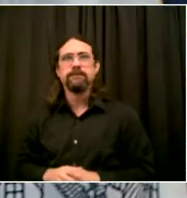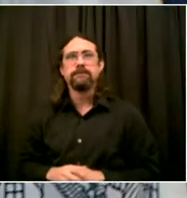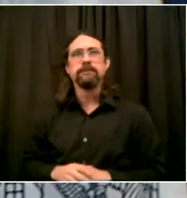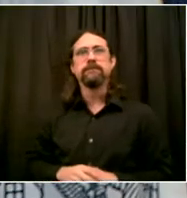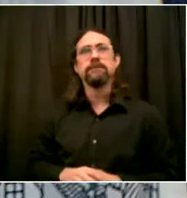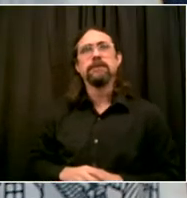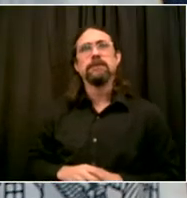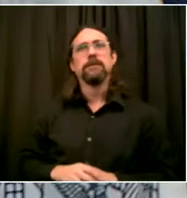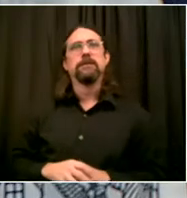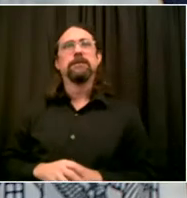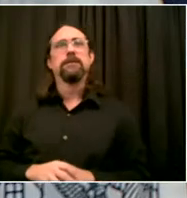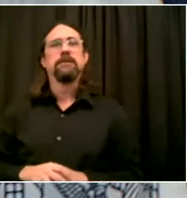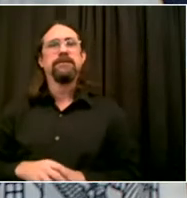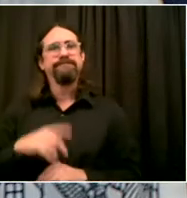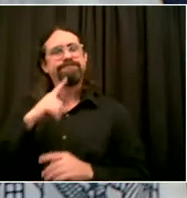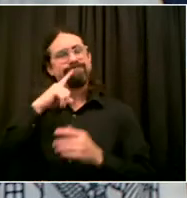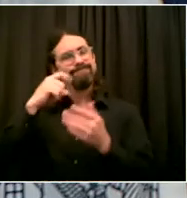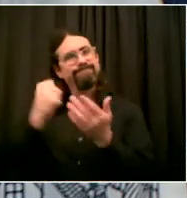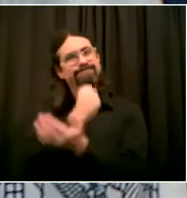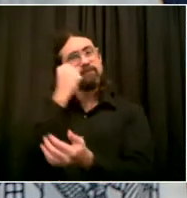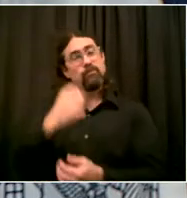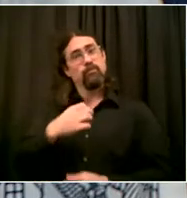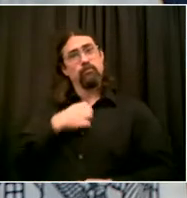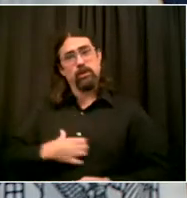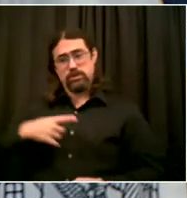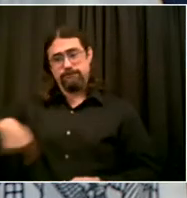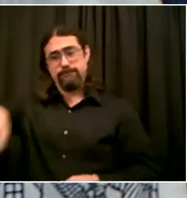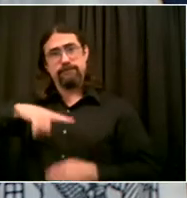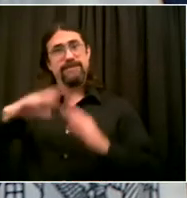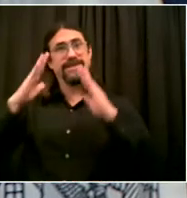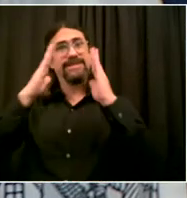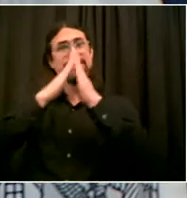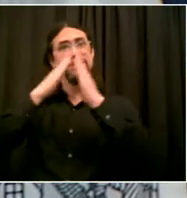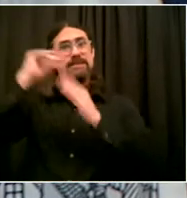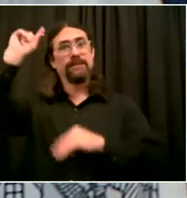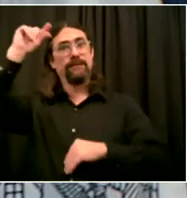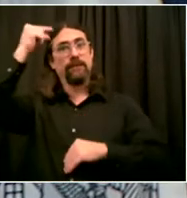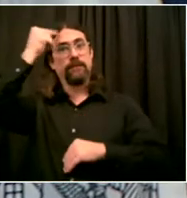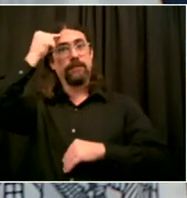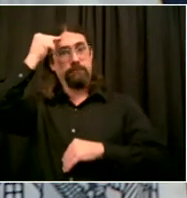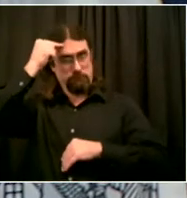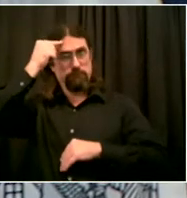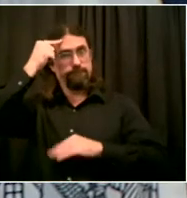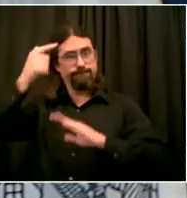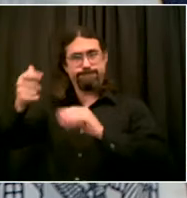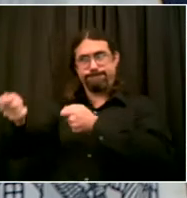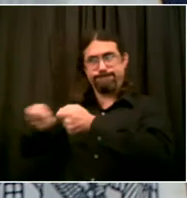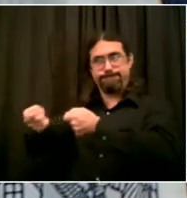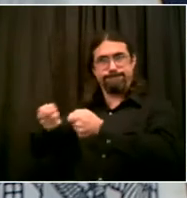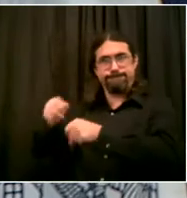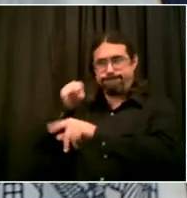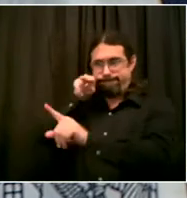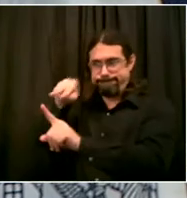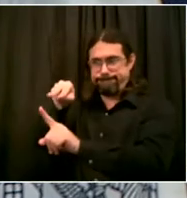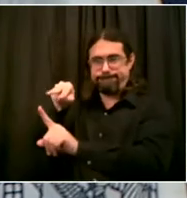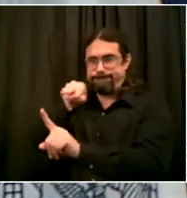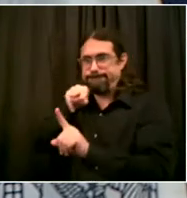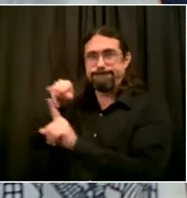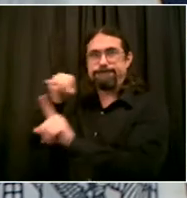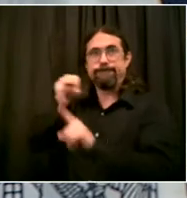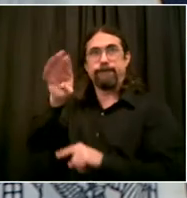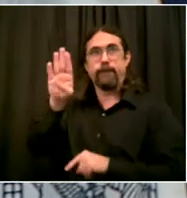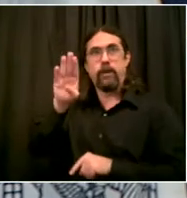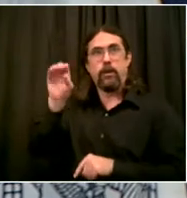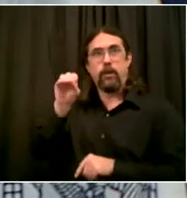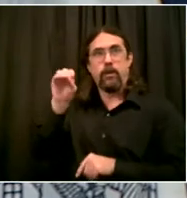It's something that needs to be re-examined immediately because the Board of Elections structure simply doesn't work. It's arcane. It's from literally another